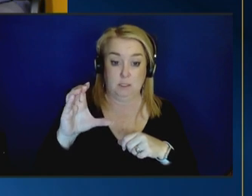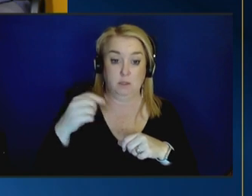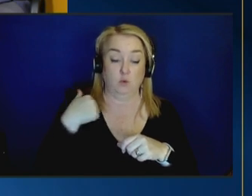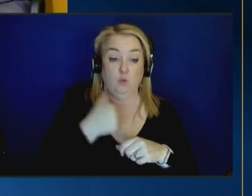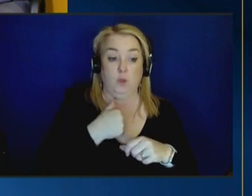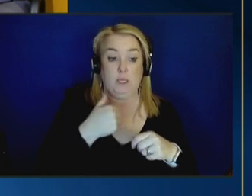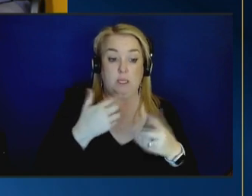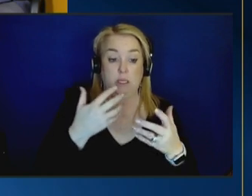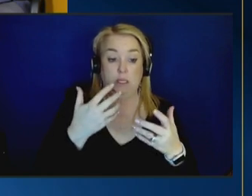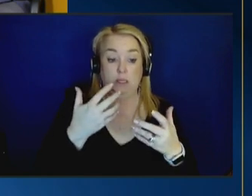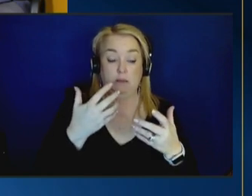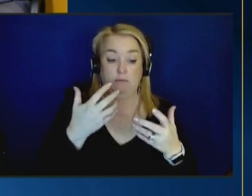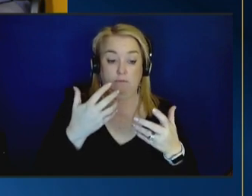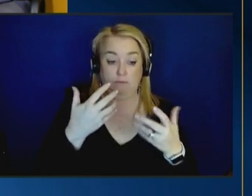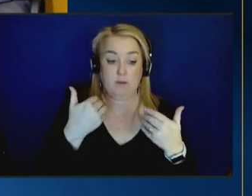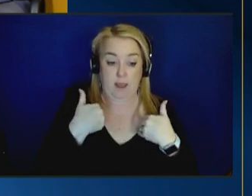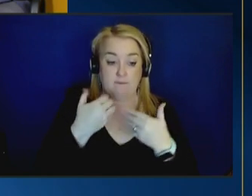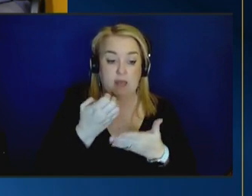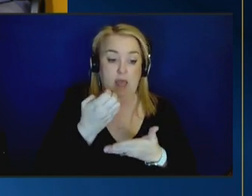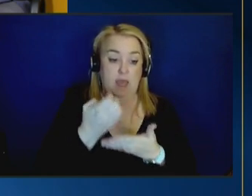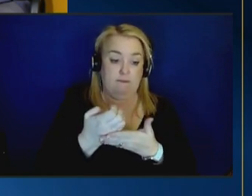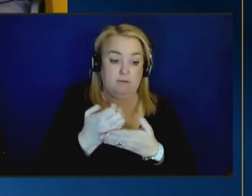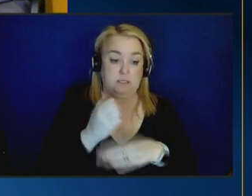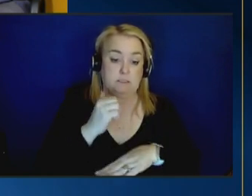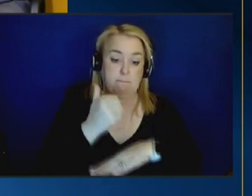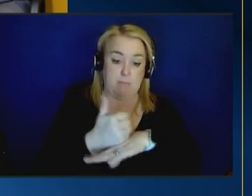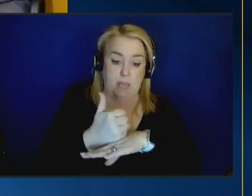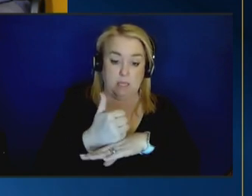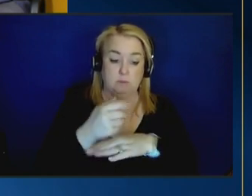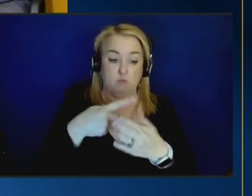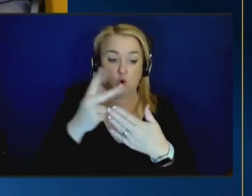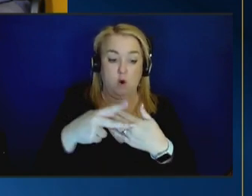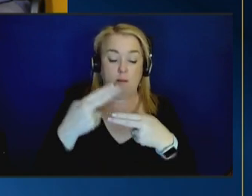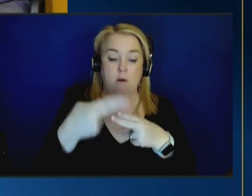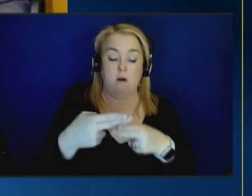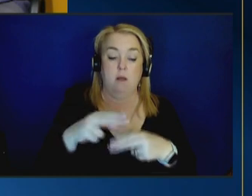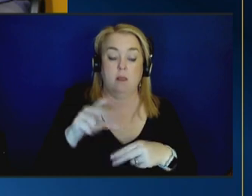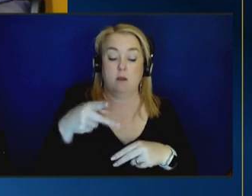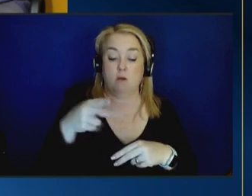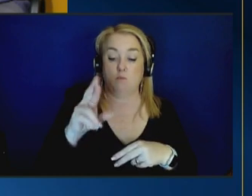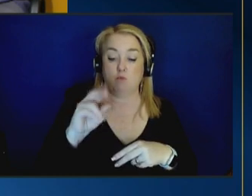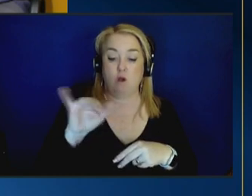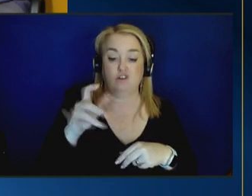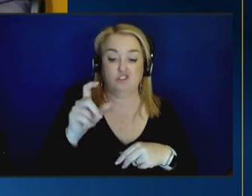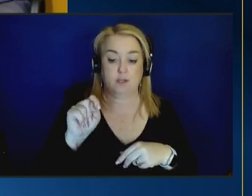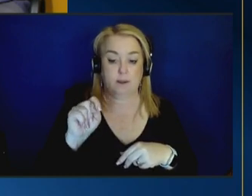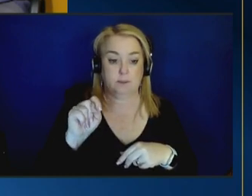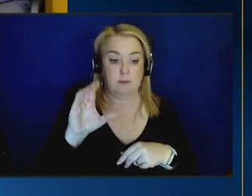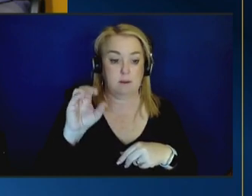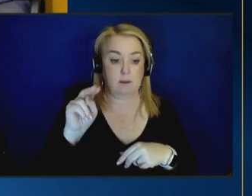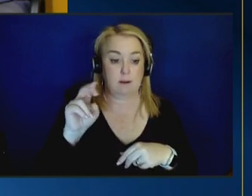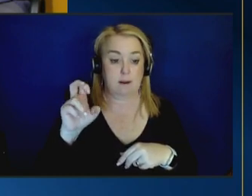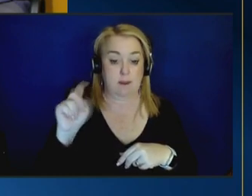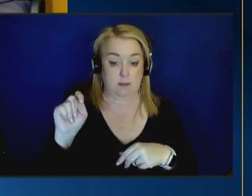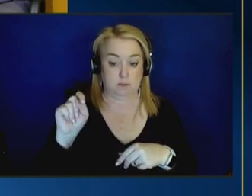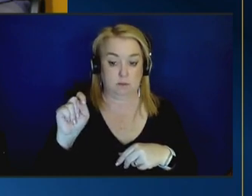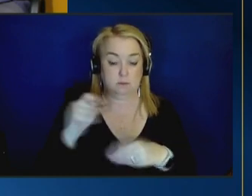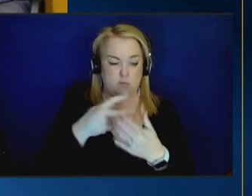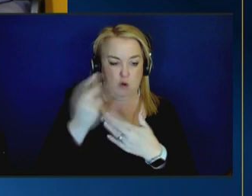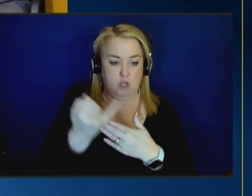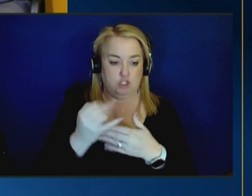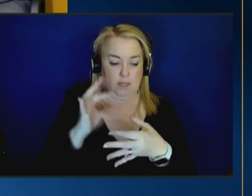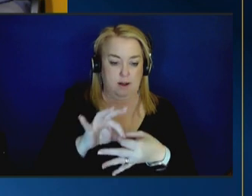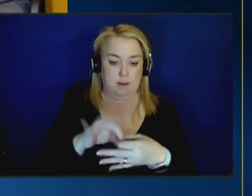invested in an evidence-based program called project connect and within that particular program it has